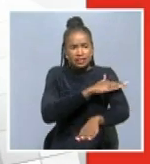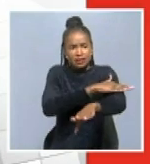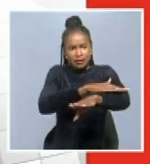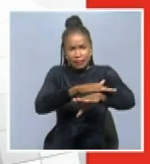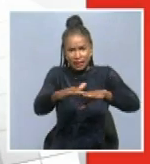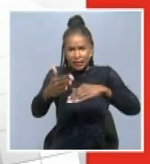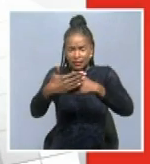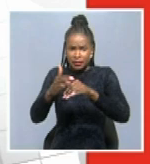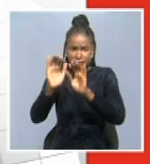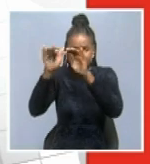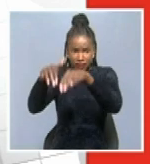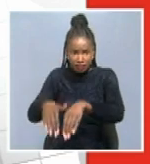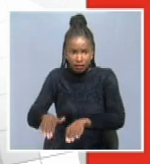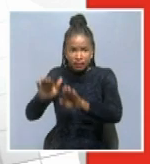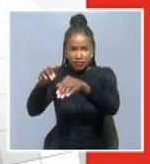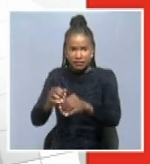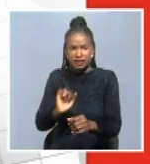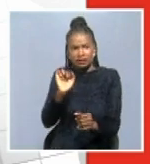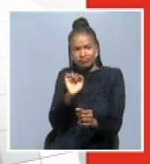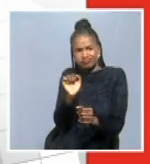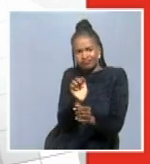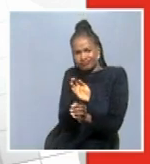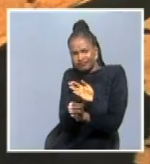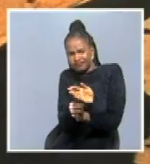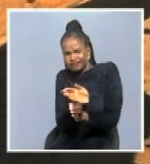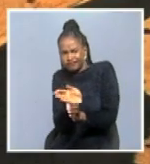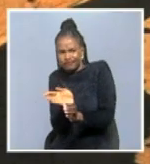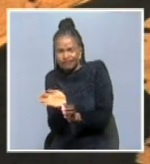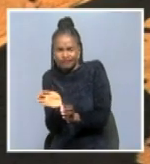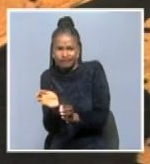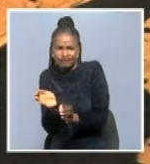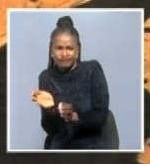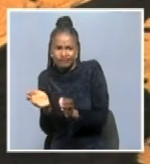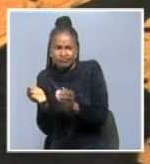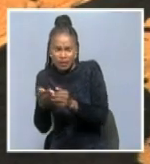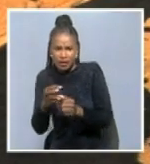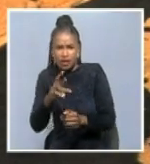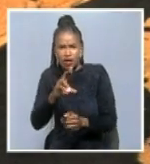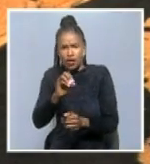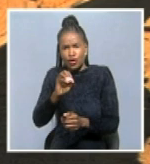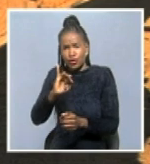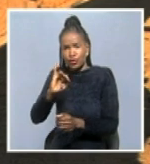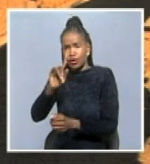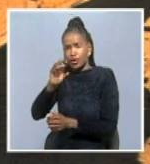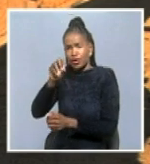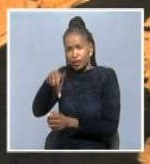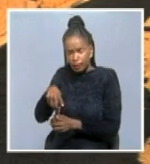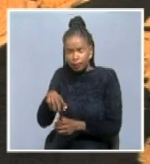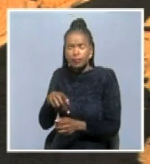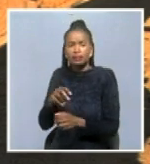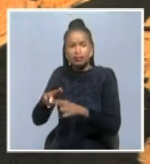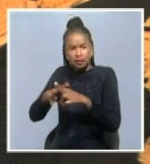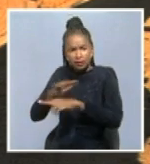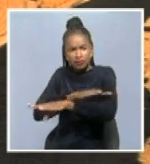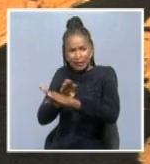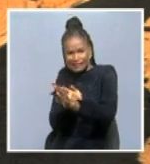which leads to that site of Roy Corp. And then also, they are also